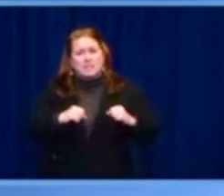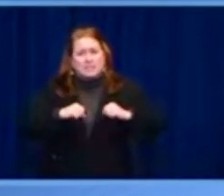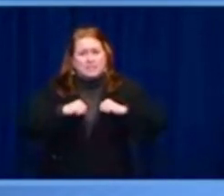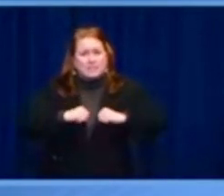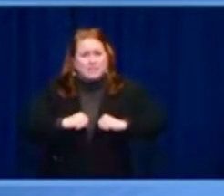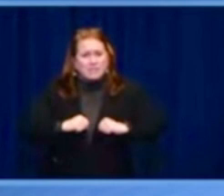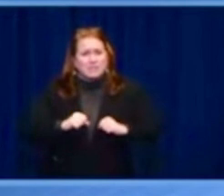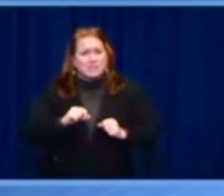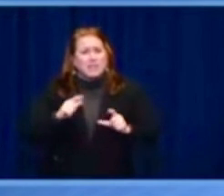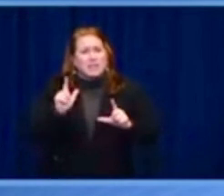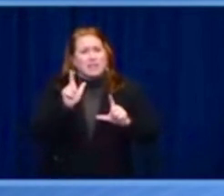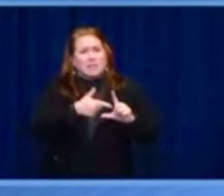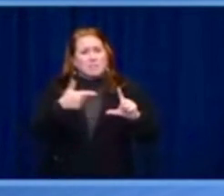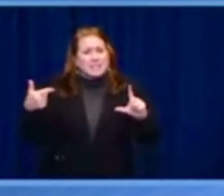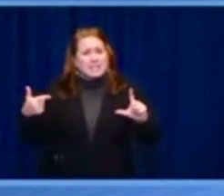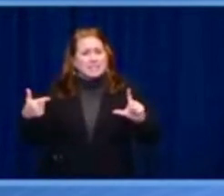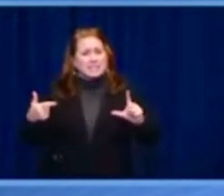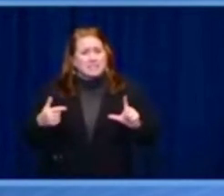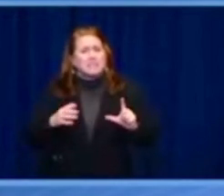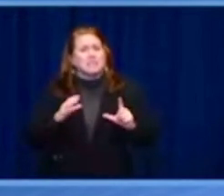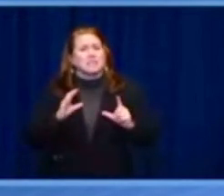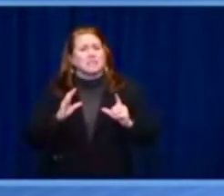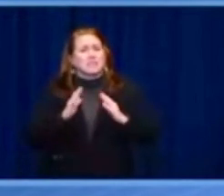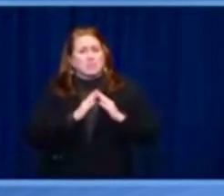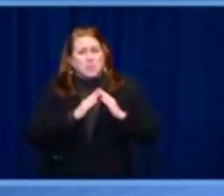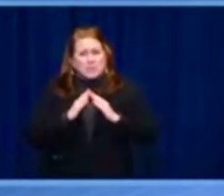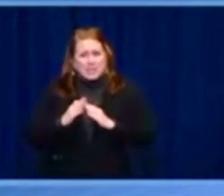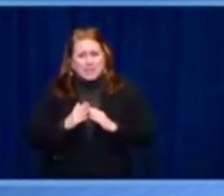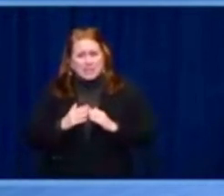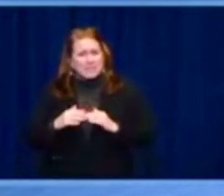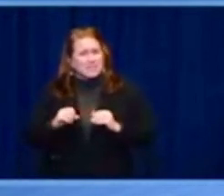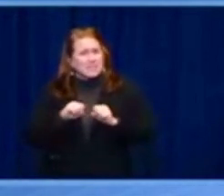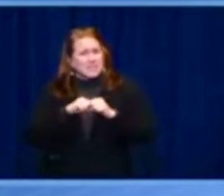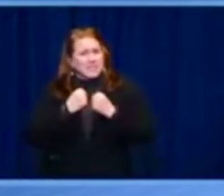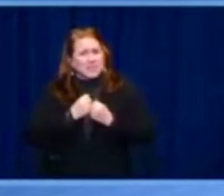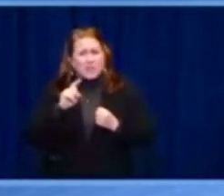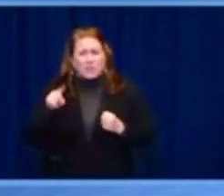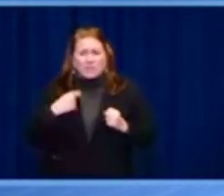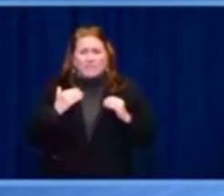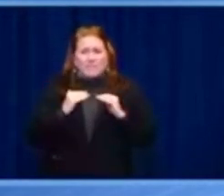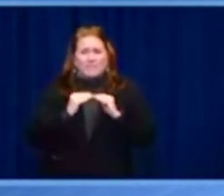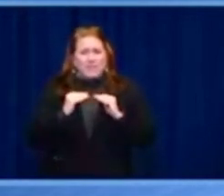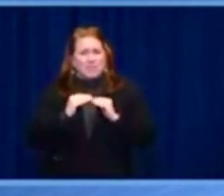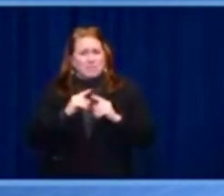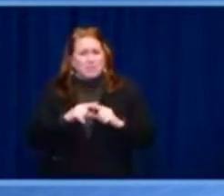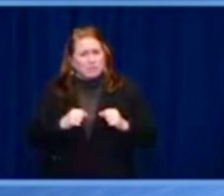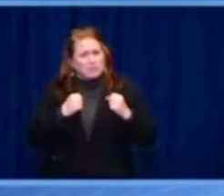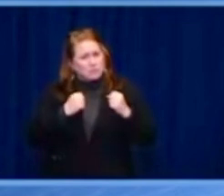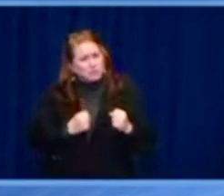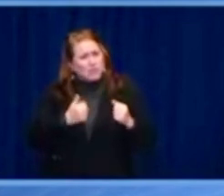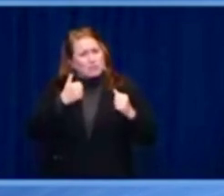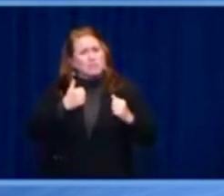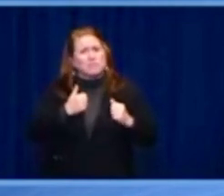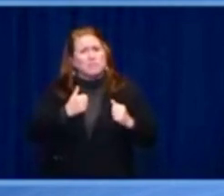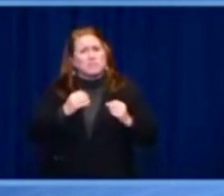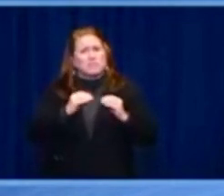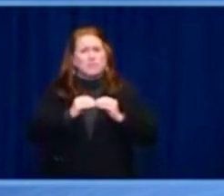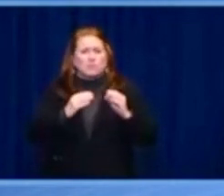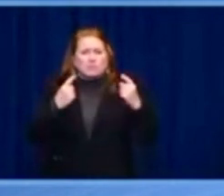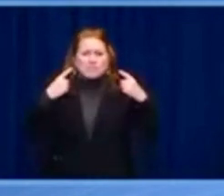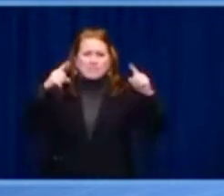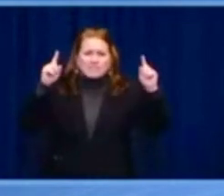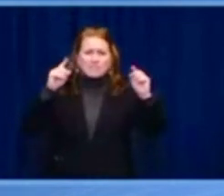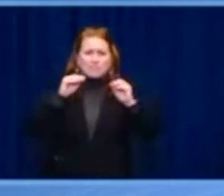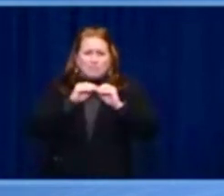solve problems together, not just for our own people, but for the world. From our work to coordinate a global